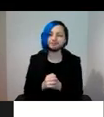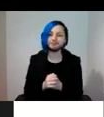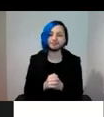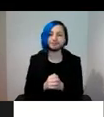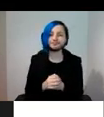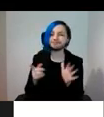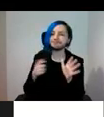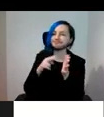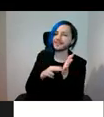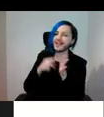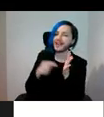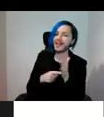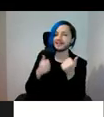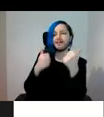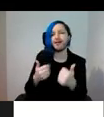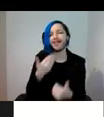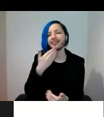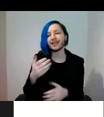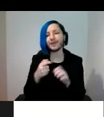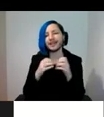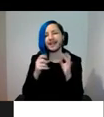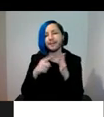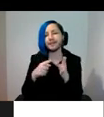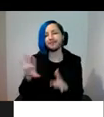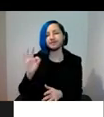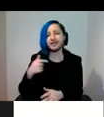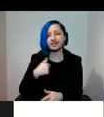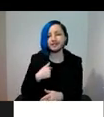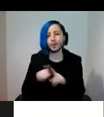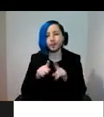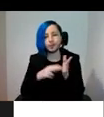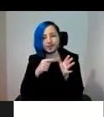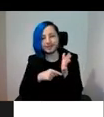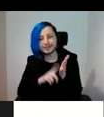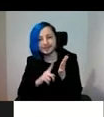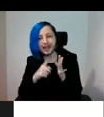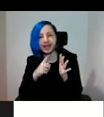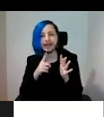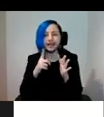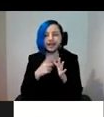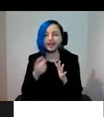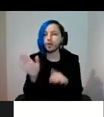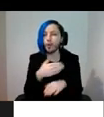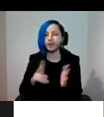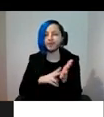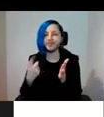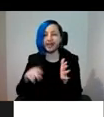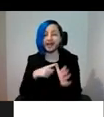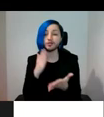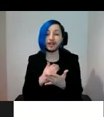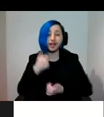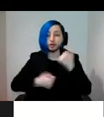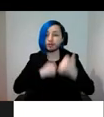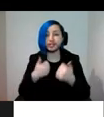Yeah. thank you, Gabby, so much for inviting me as well as Natalie and all the others at V&A. think congratulations to you already.